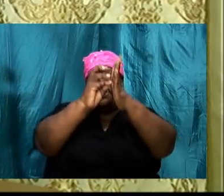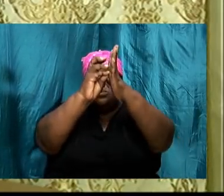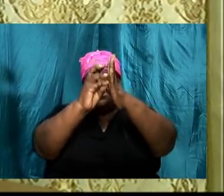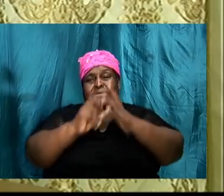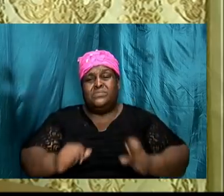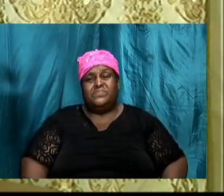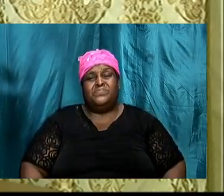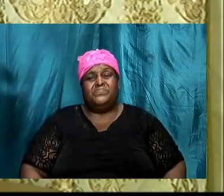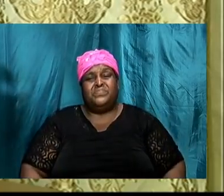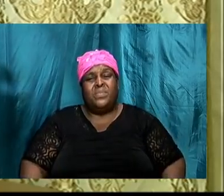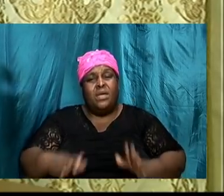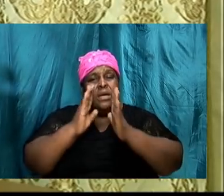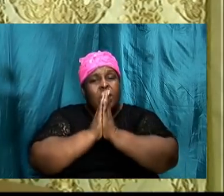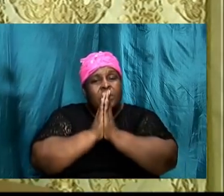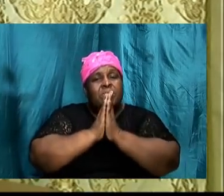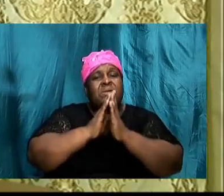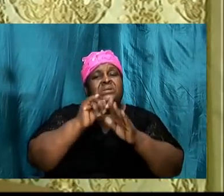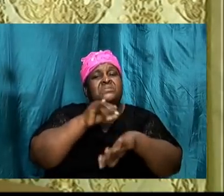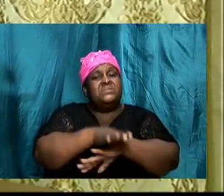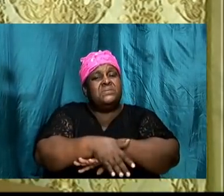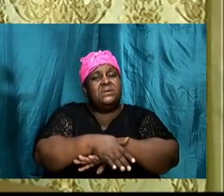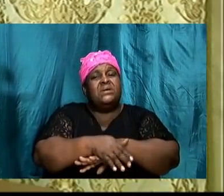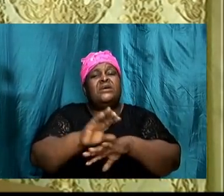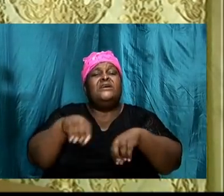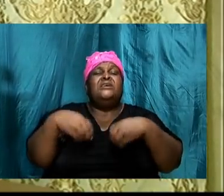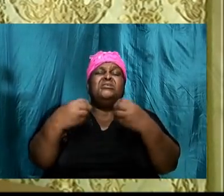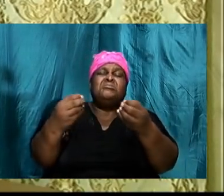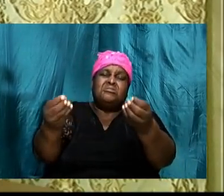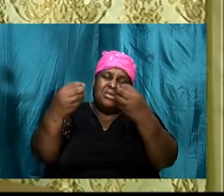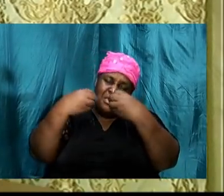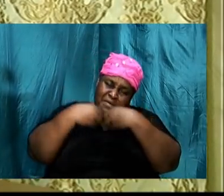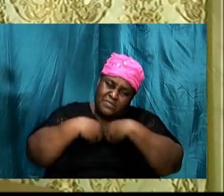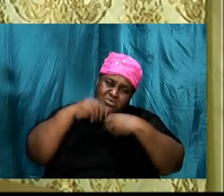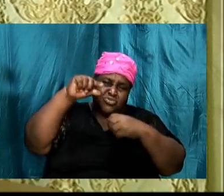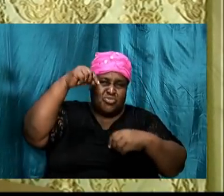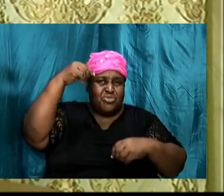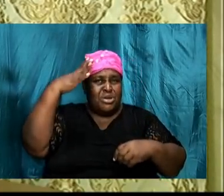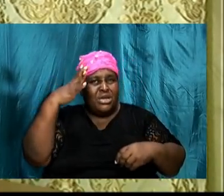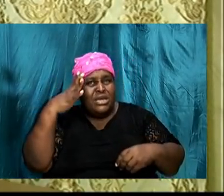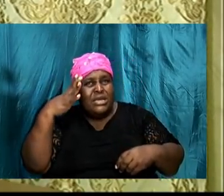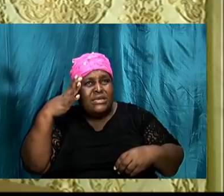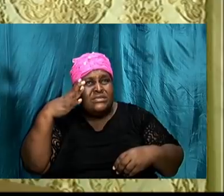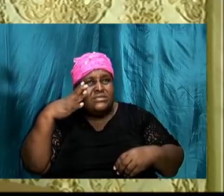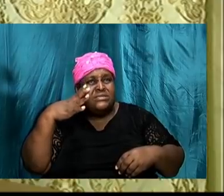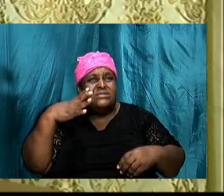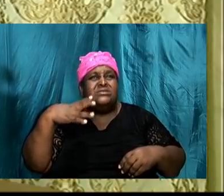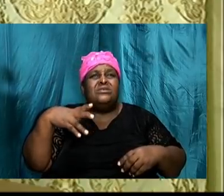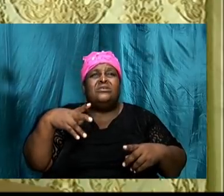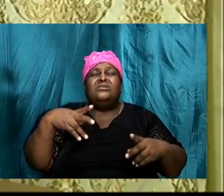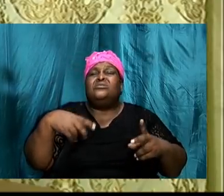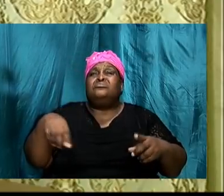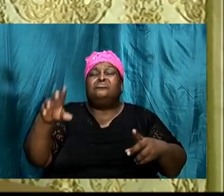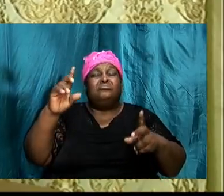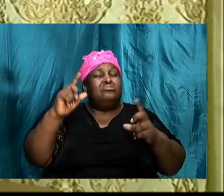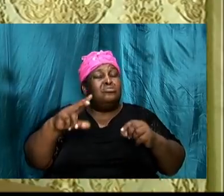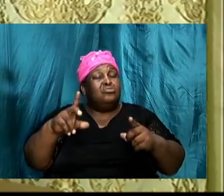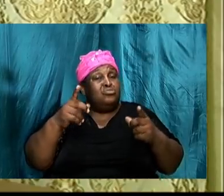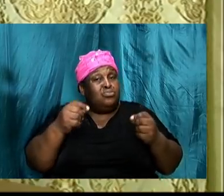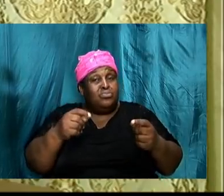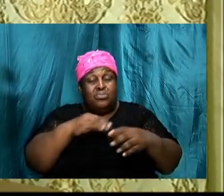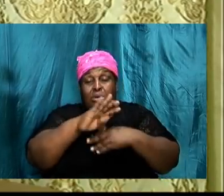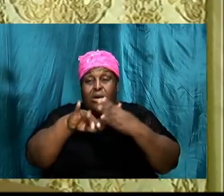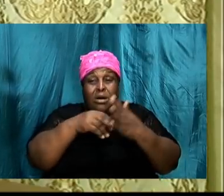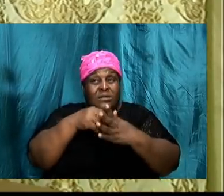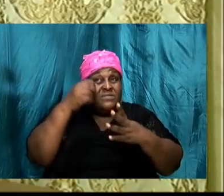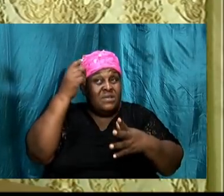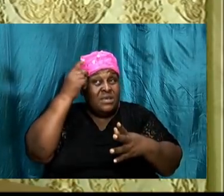I pray tonight that the Lord give us grace to emulate David's example and to cultivate